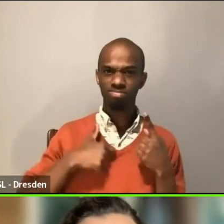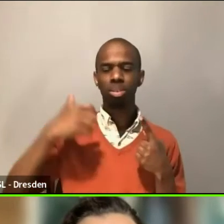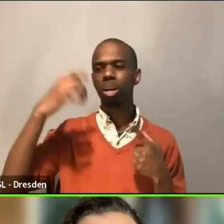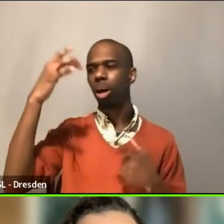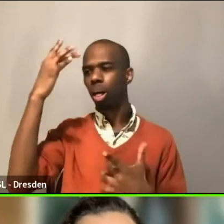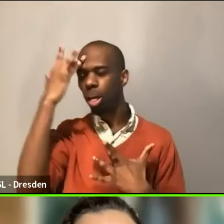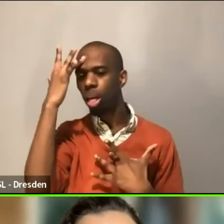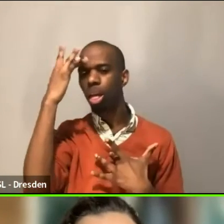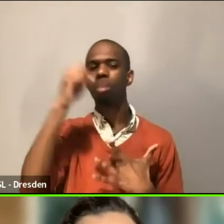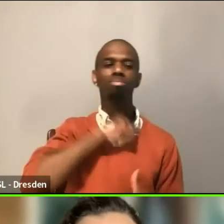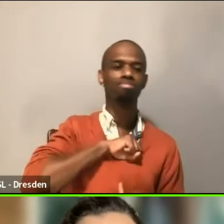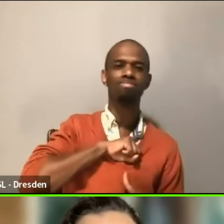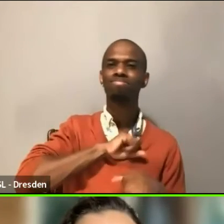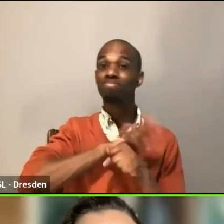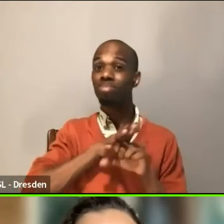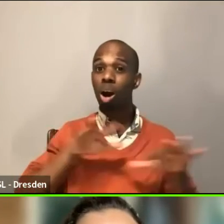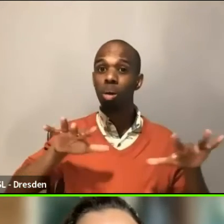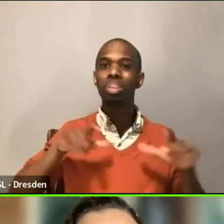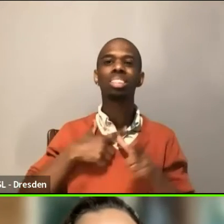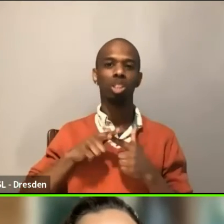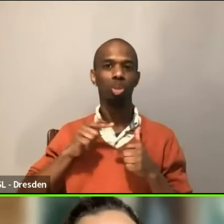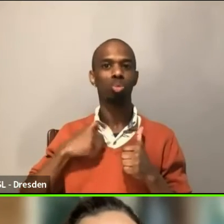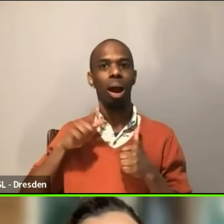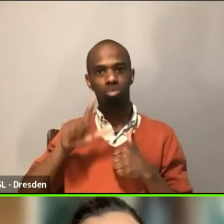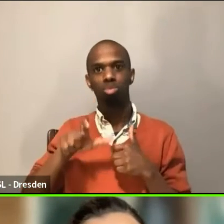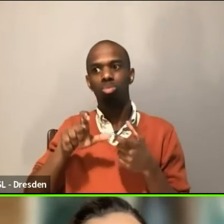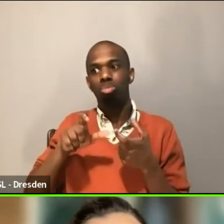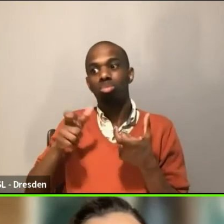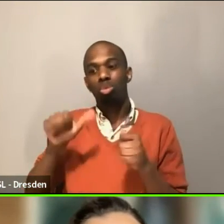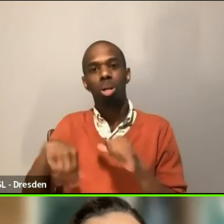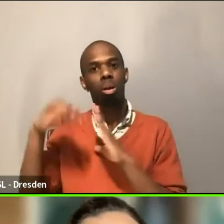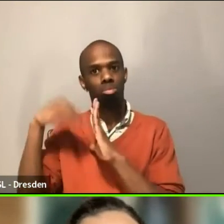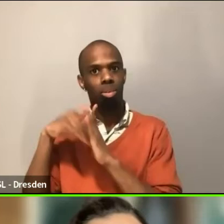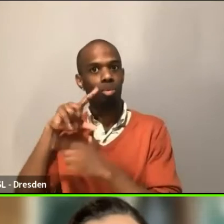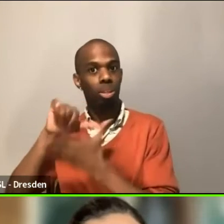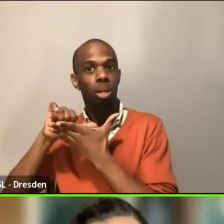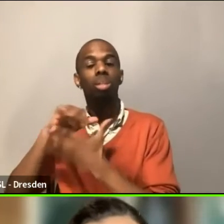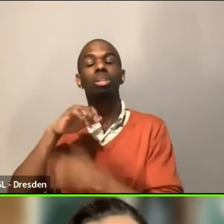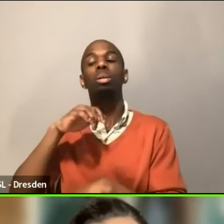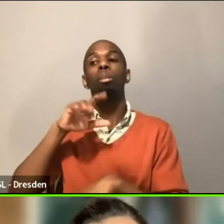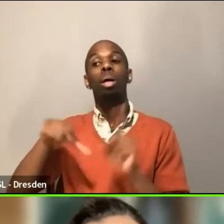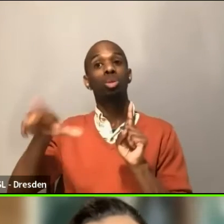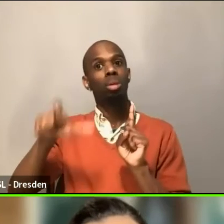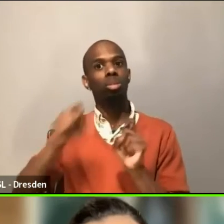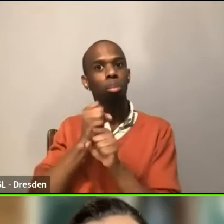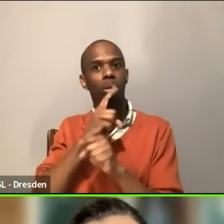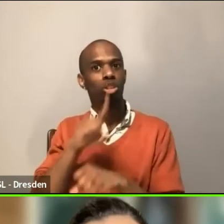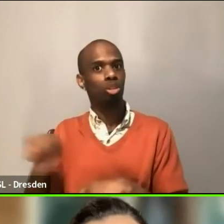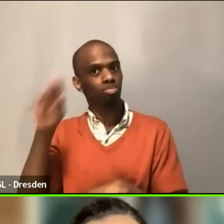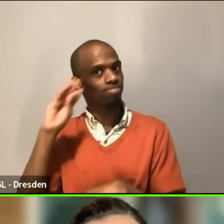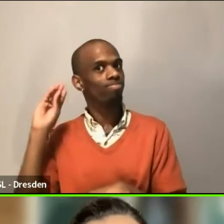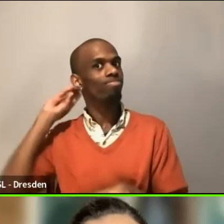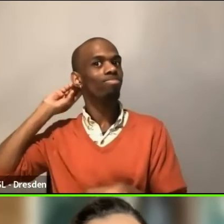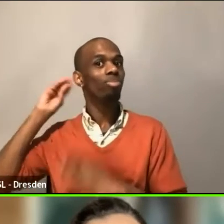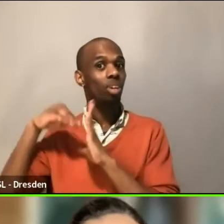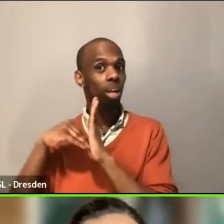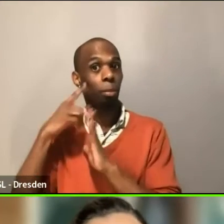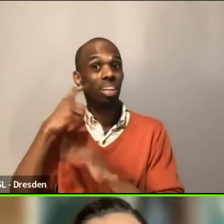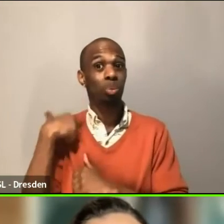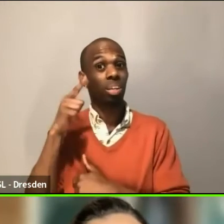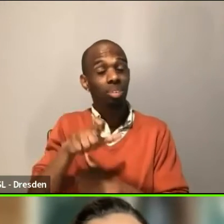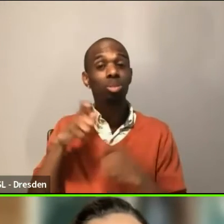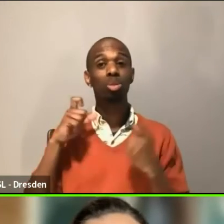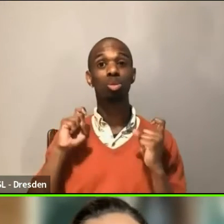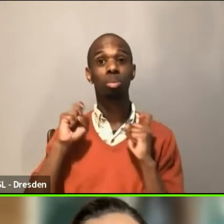receipts when we reimburse things. So as you all know, how do you usually pay a babysitter? Like you